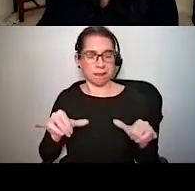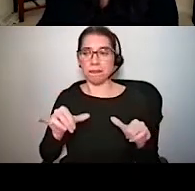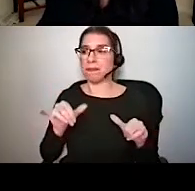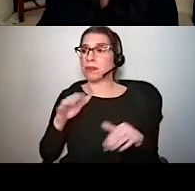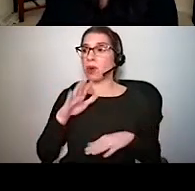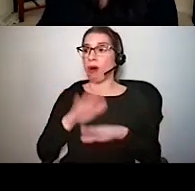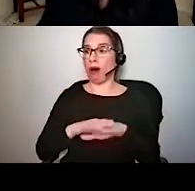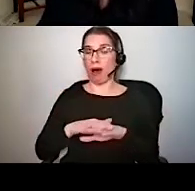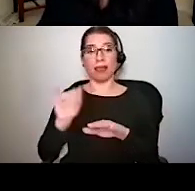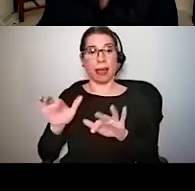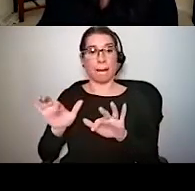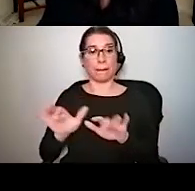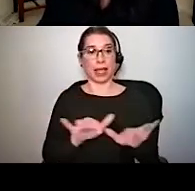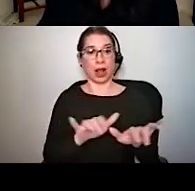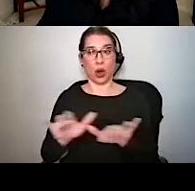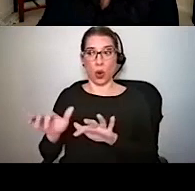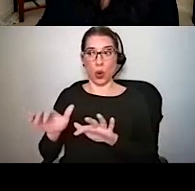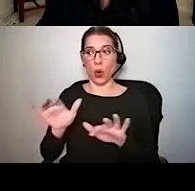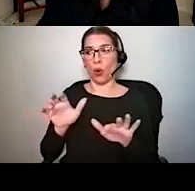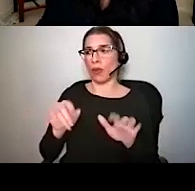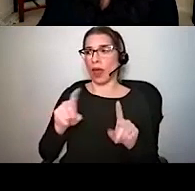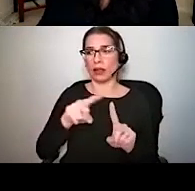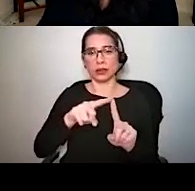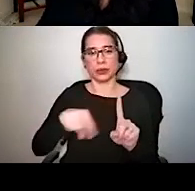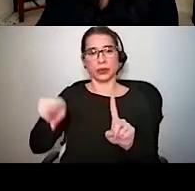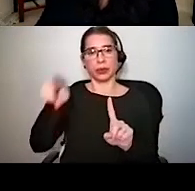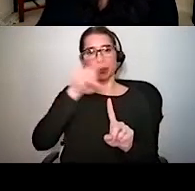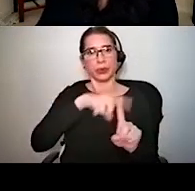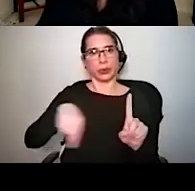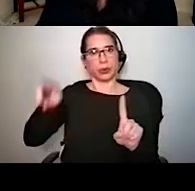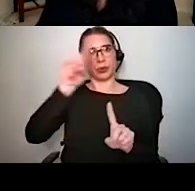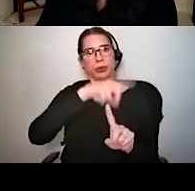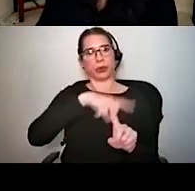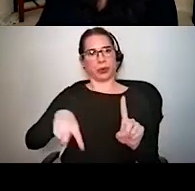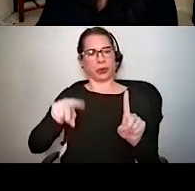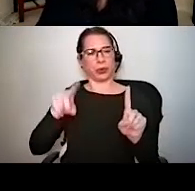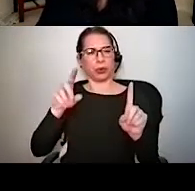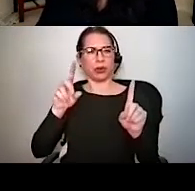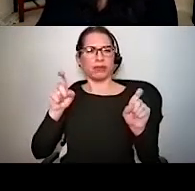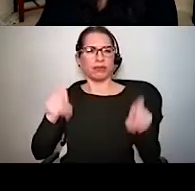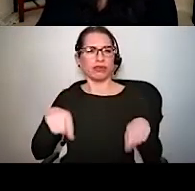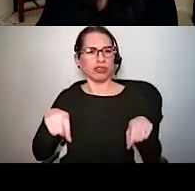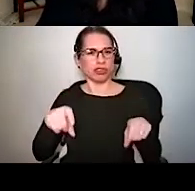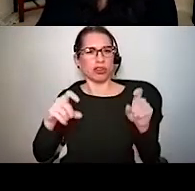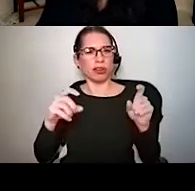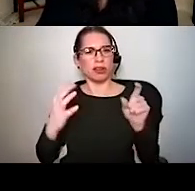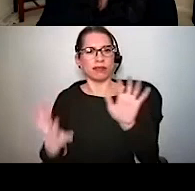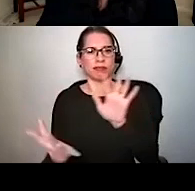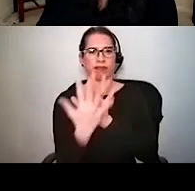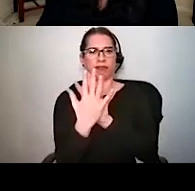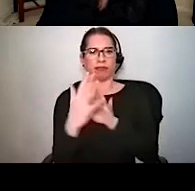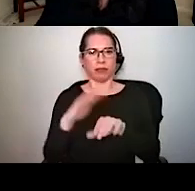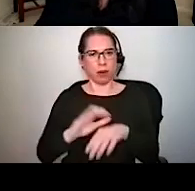is a graphical representation of the spiral of the cochlea. And so you can see that different frequencies are